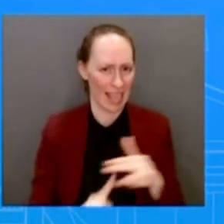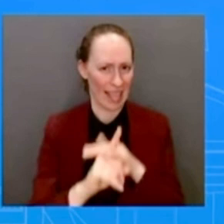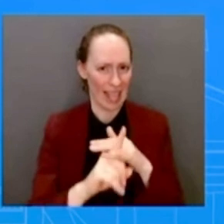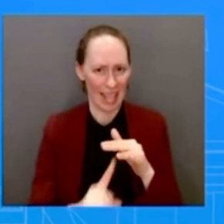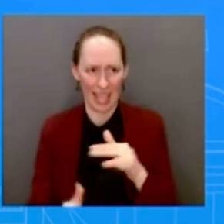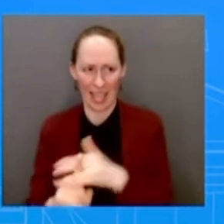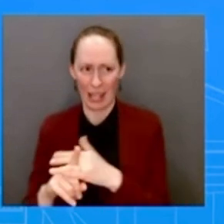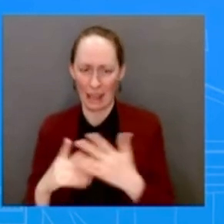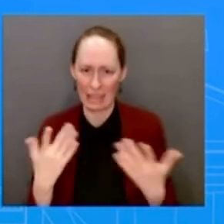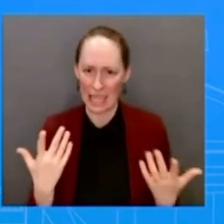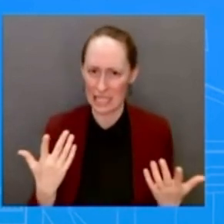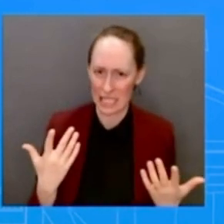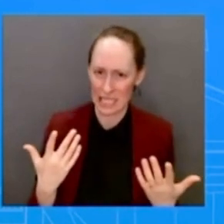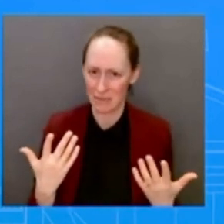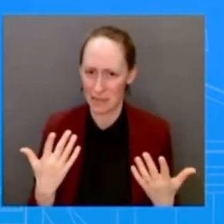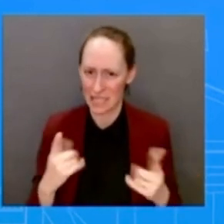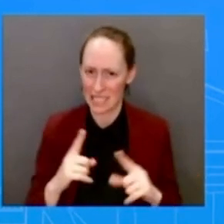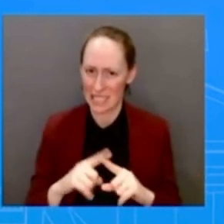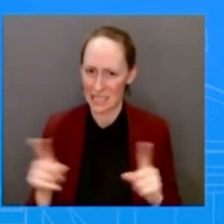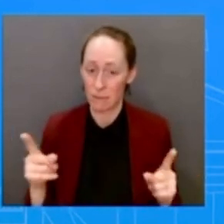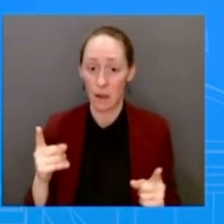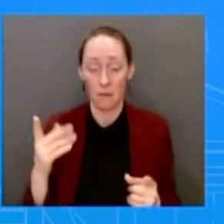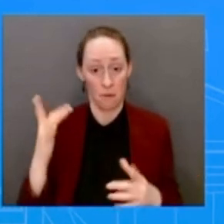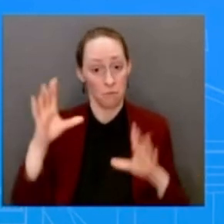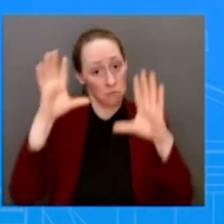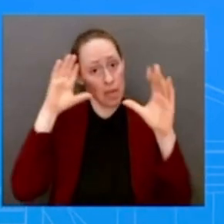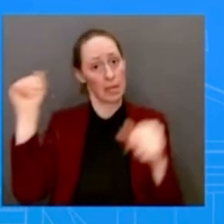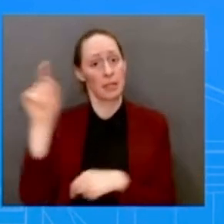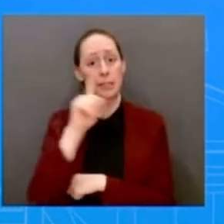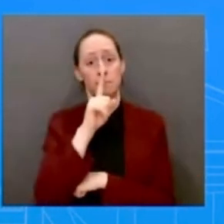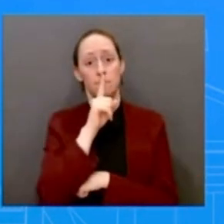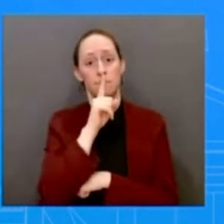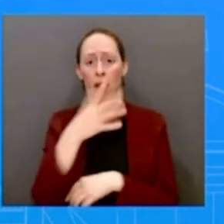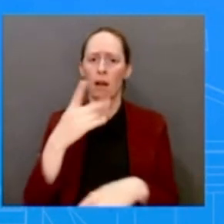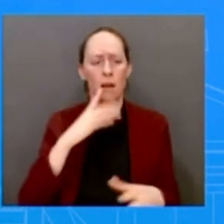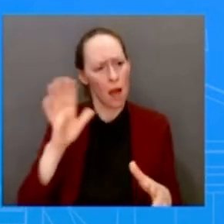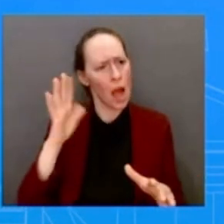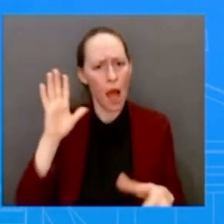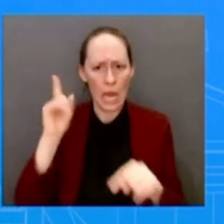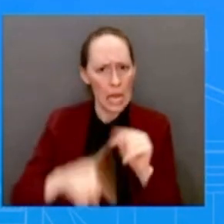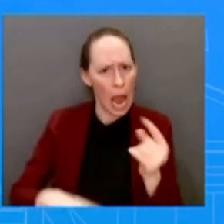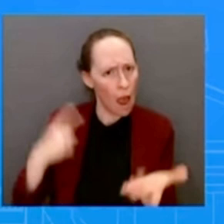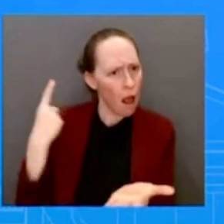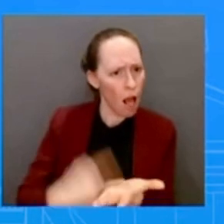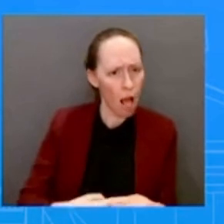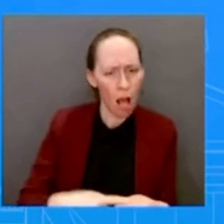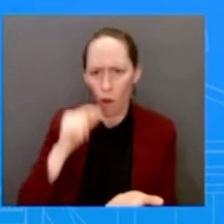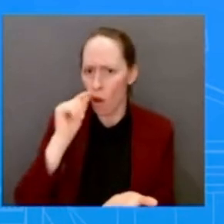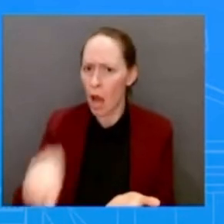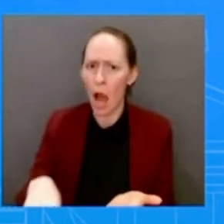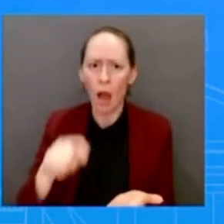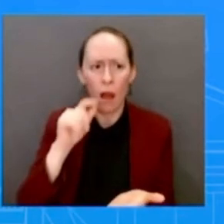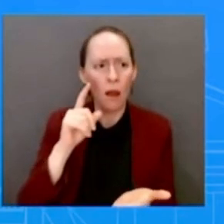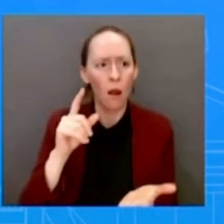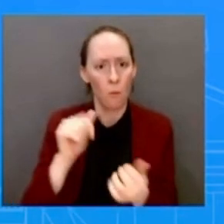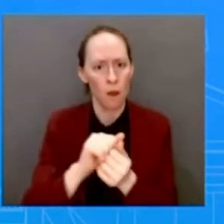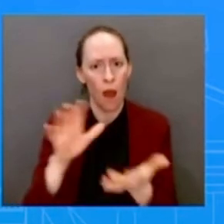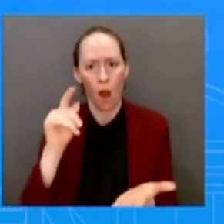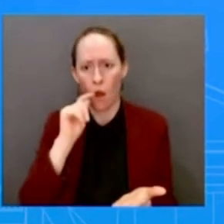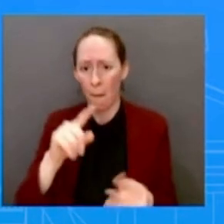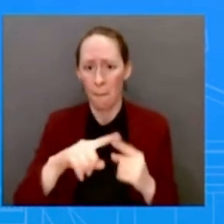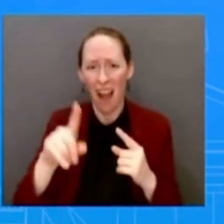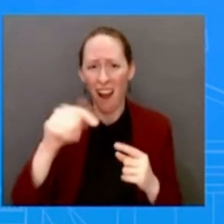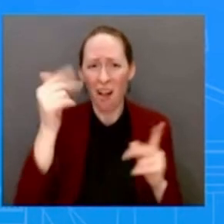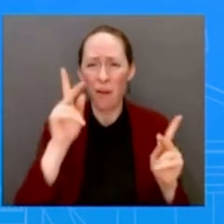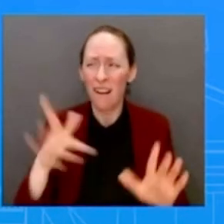Ukraine, and yet you do see some allies saying, you it is time to get to get to the negotiating table. They're concerned that they'll be able to do this for as long as it